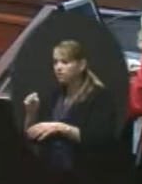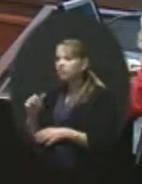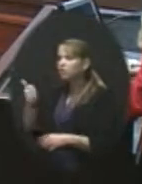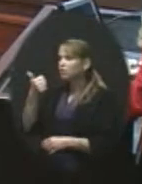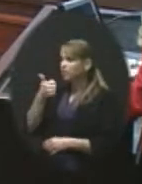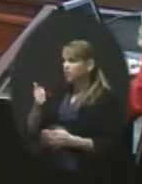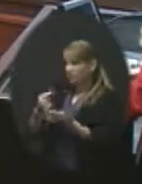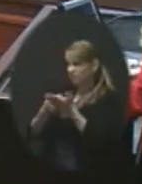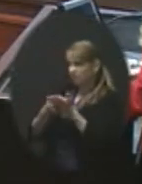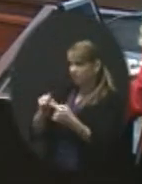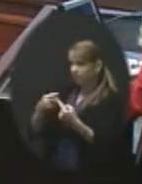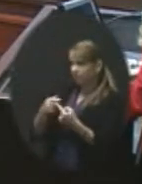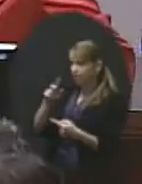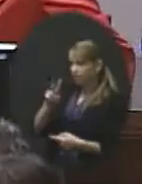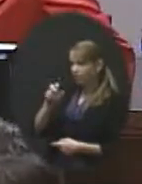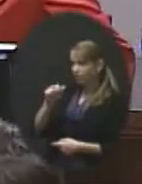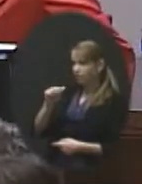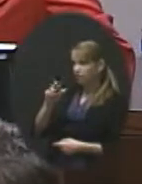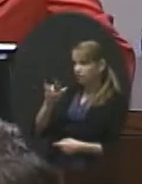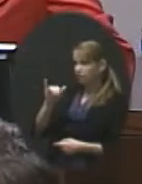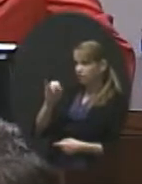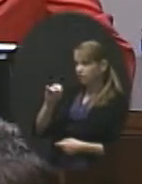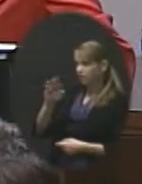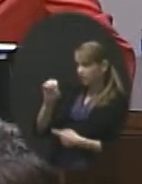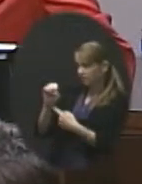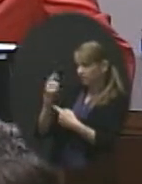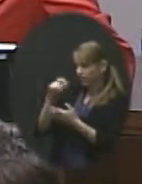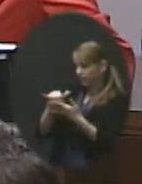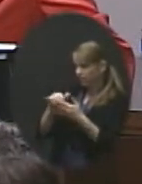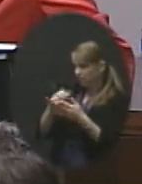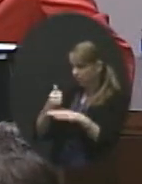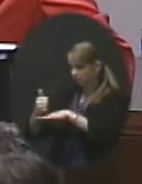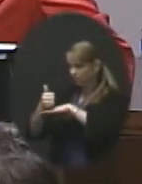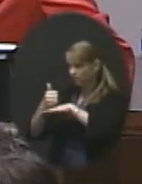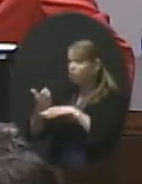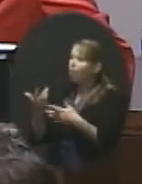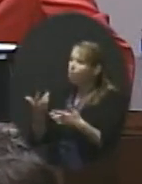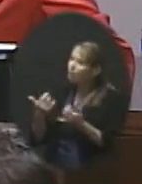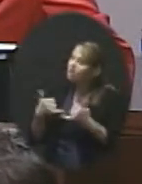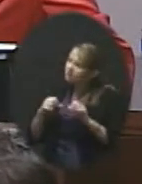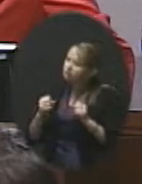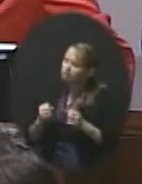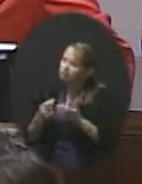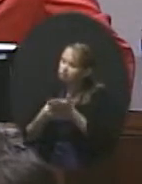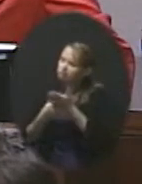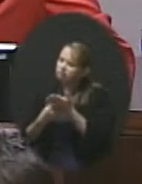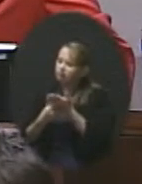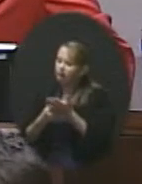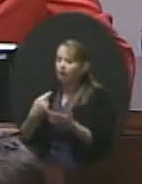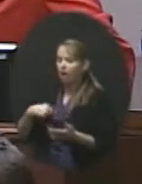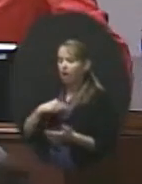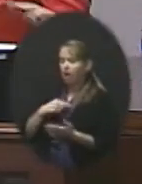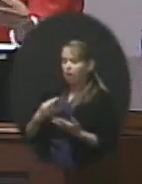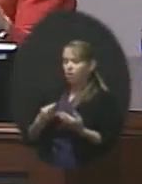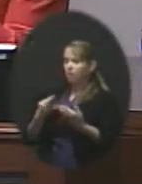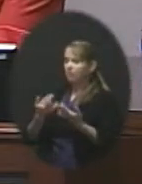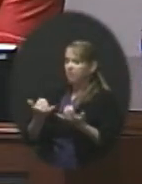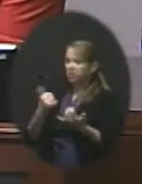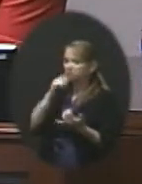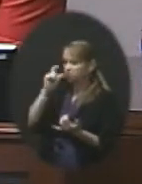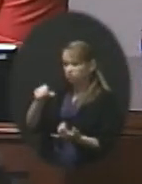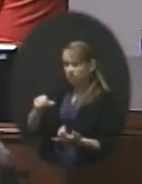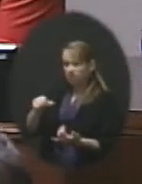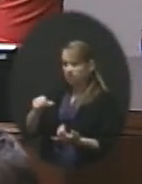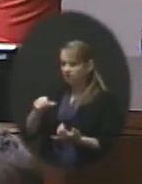students? It can still be a conversation we have. Our recommendation at this point is it's not needed. Okay. There's,